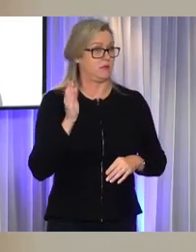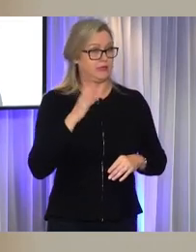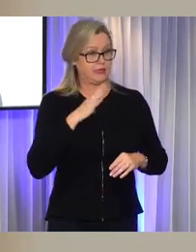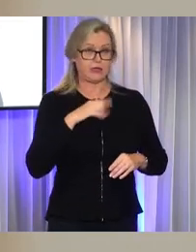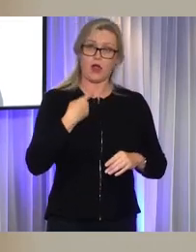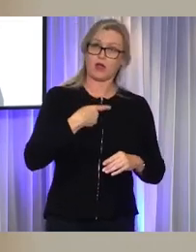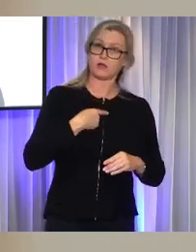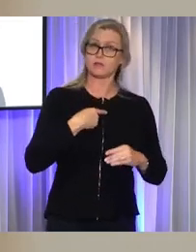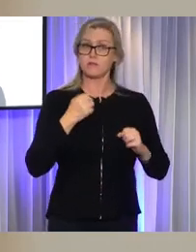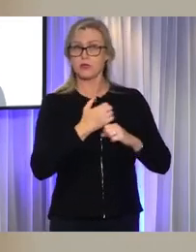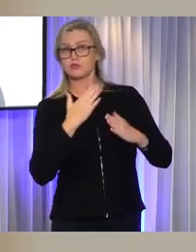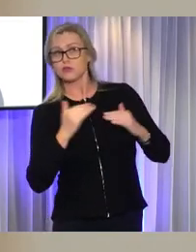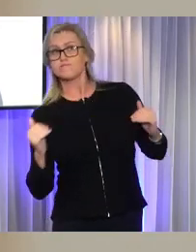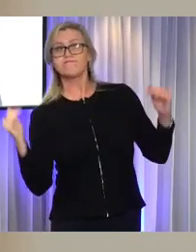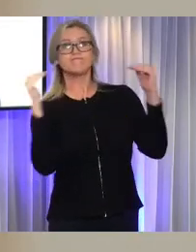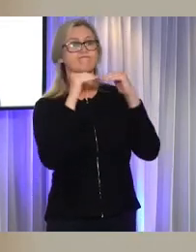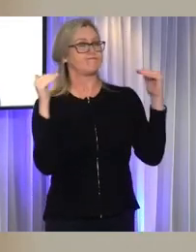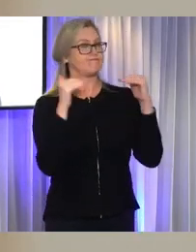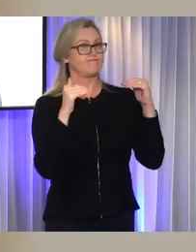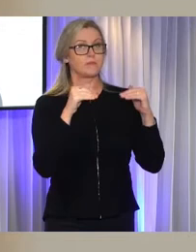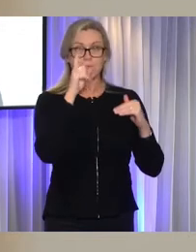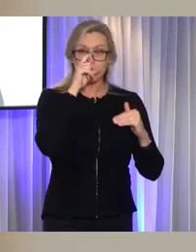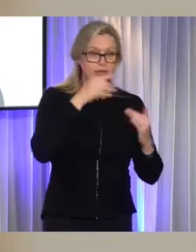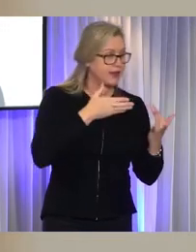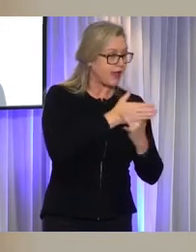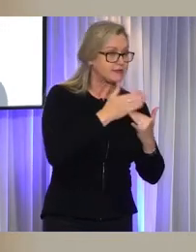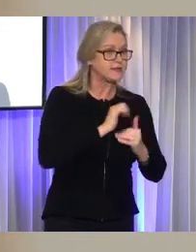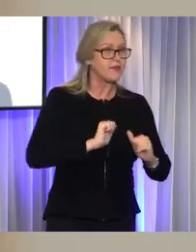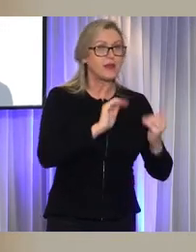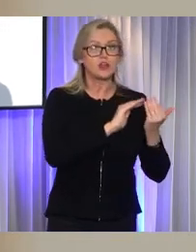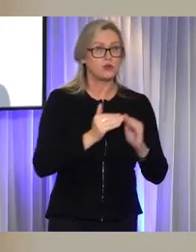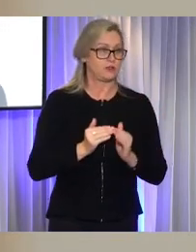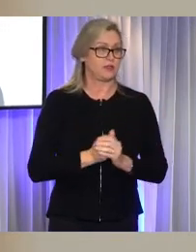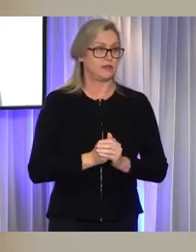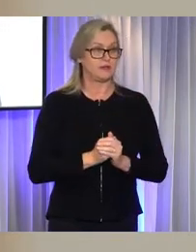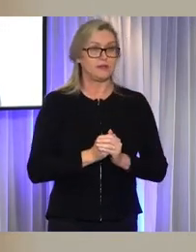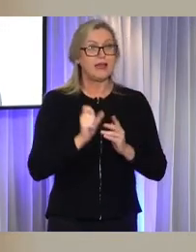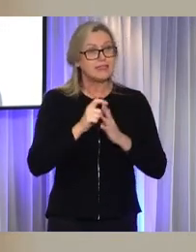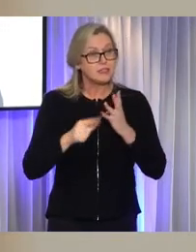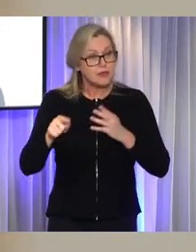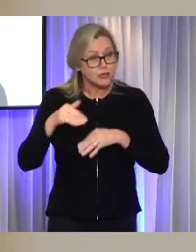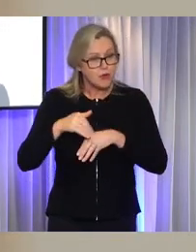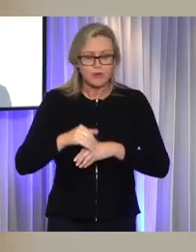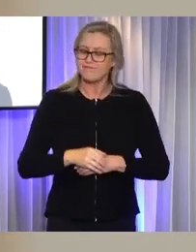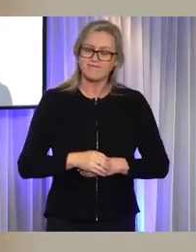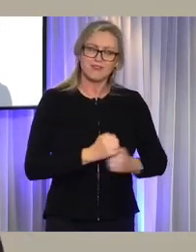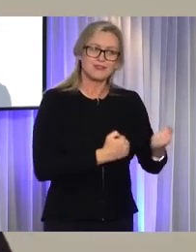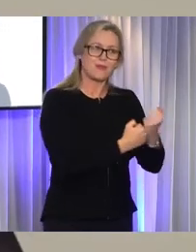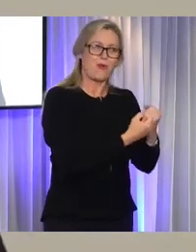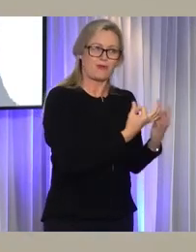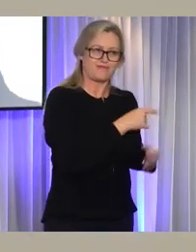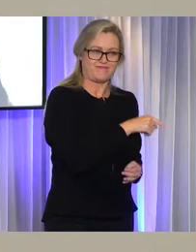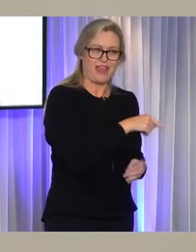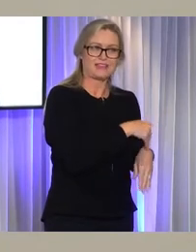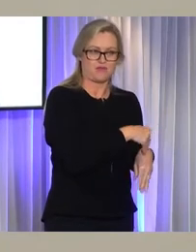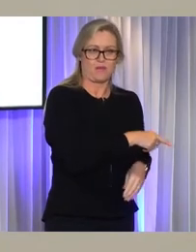they can access their communities. It's not the disability which stops the access, it's the lack of support. Again,